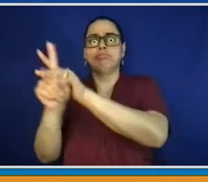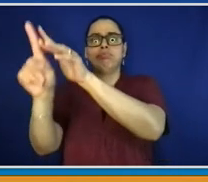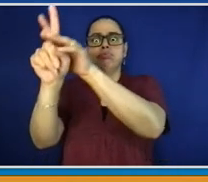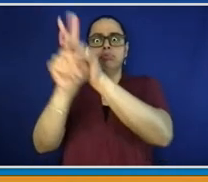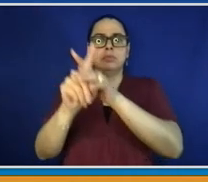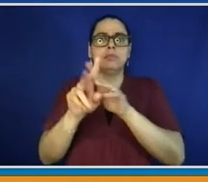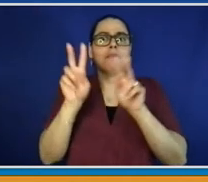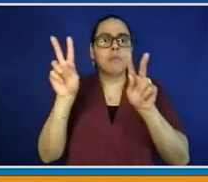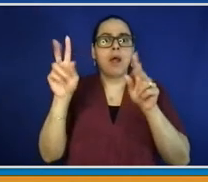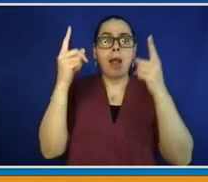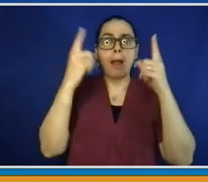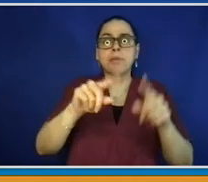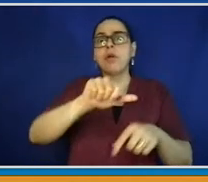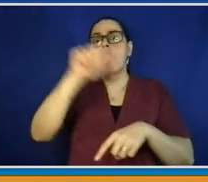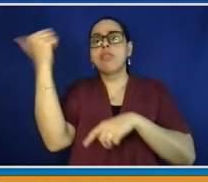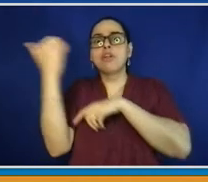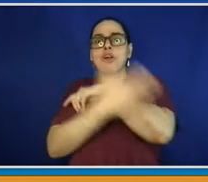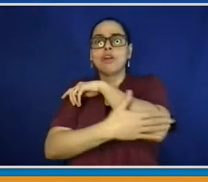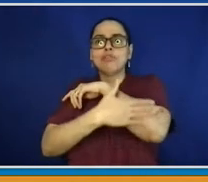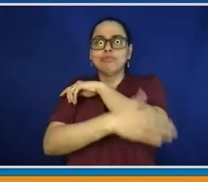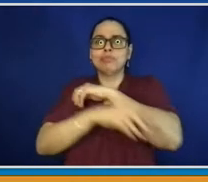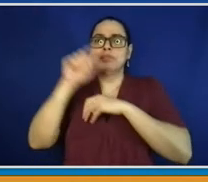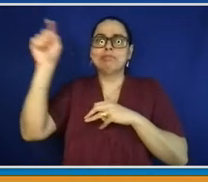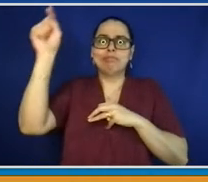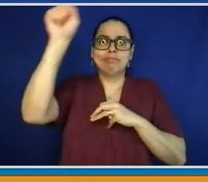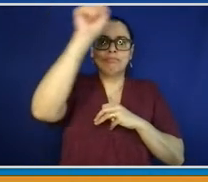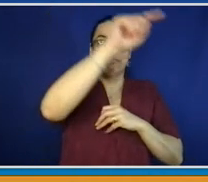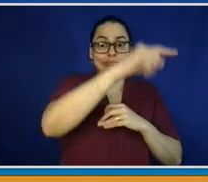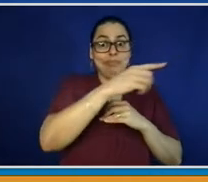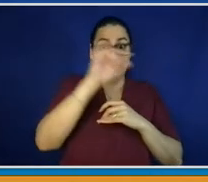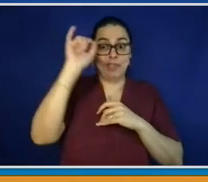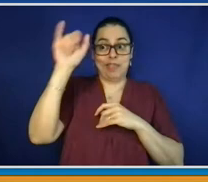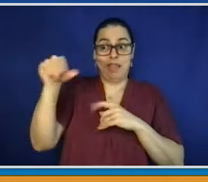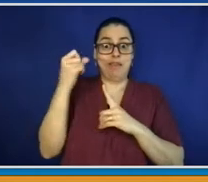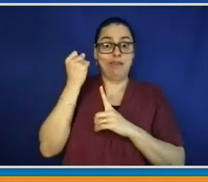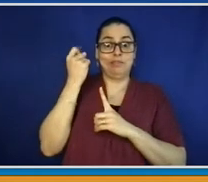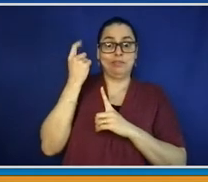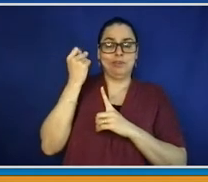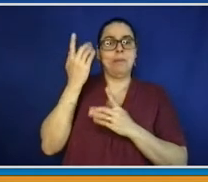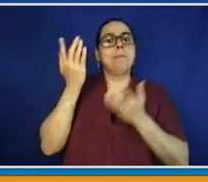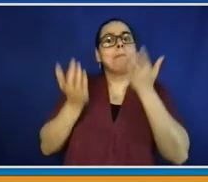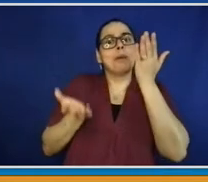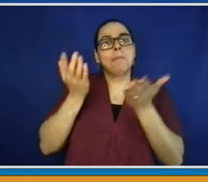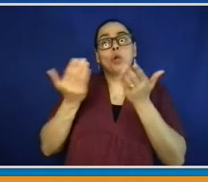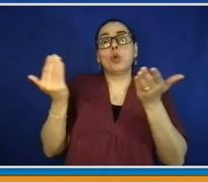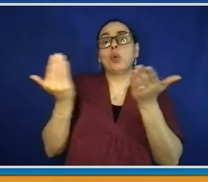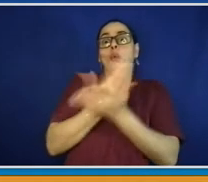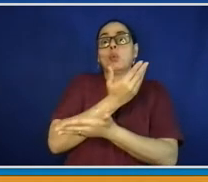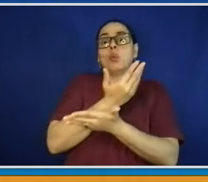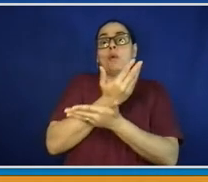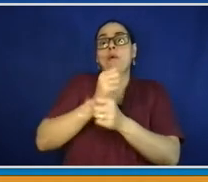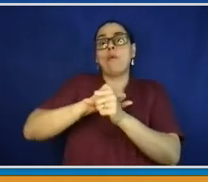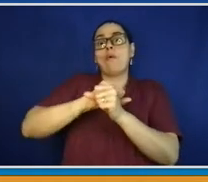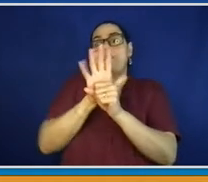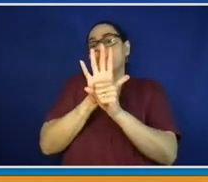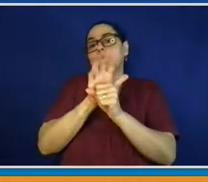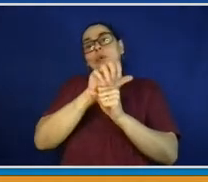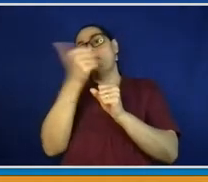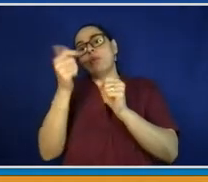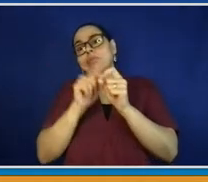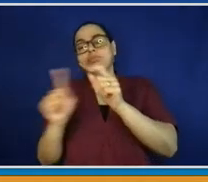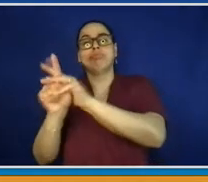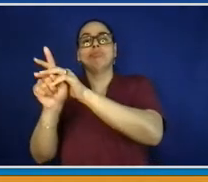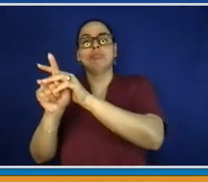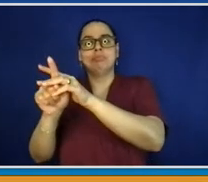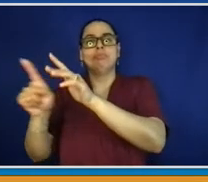communicable, it does not make it more severe. And it also does not mean that the existing vaccines are ineffective in dealing with the variant. It